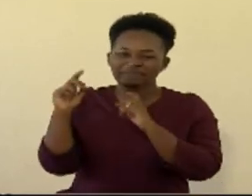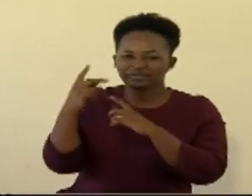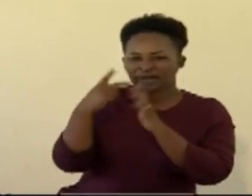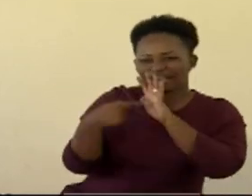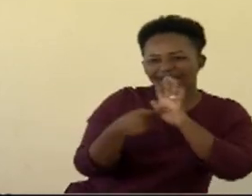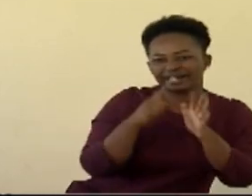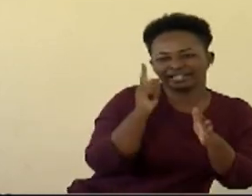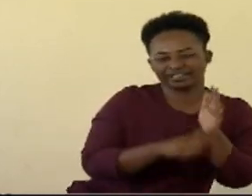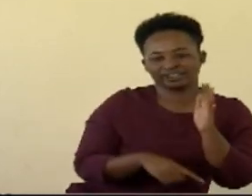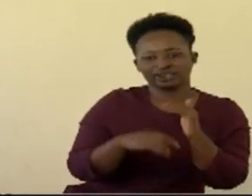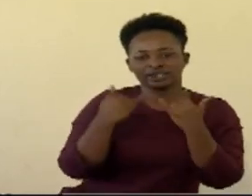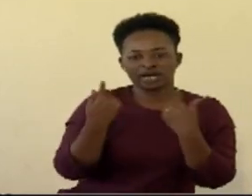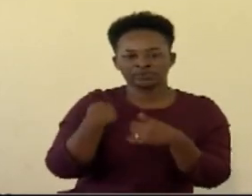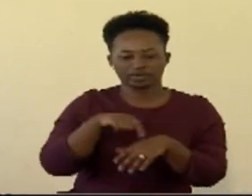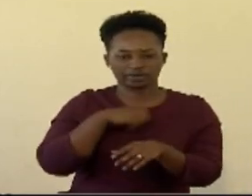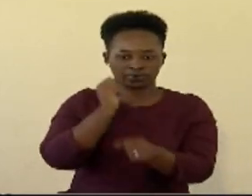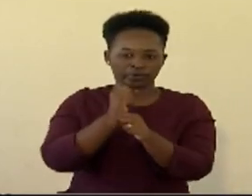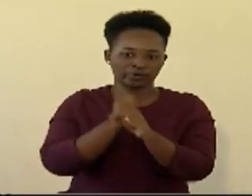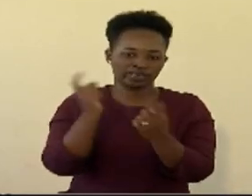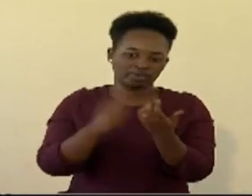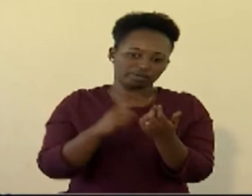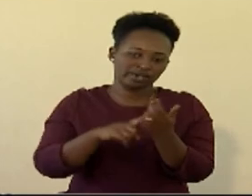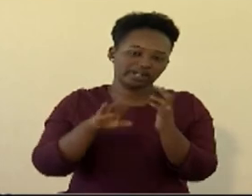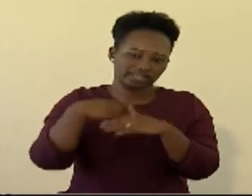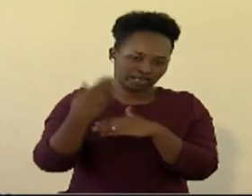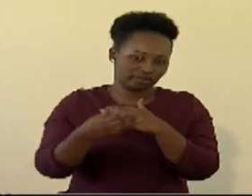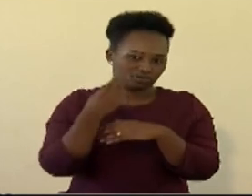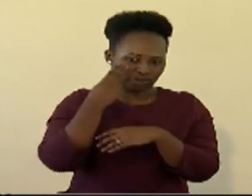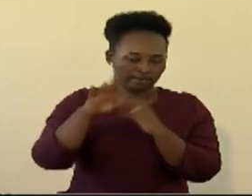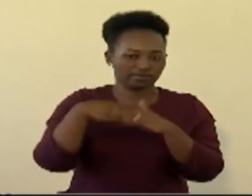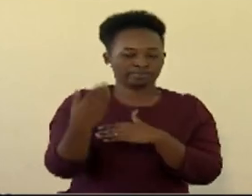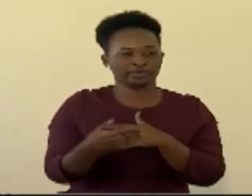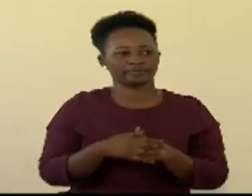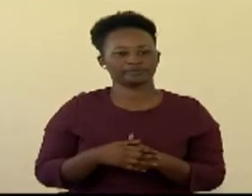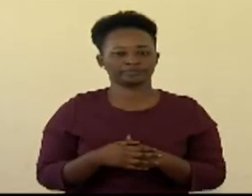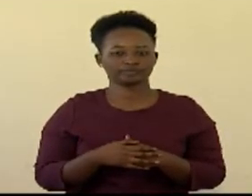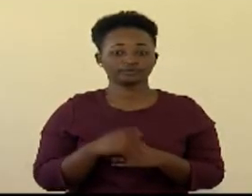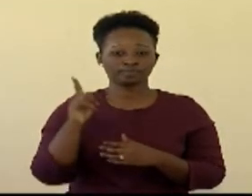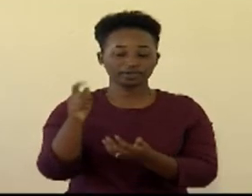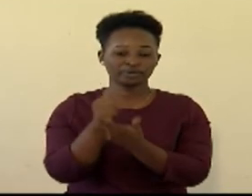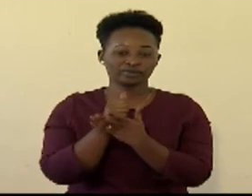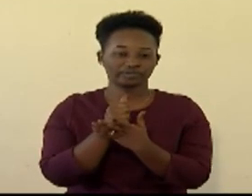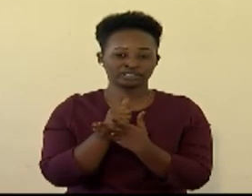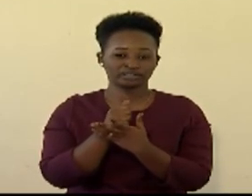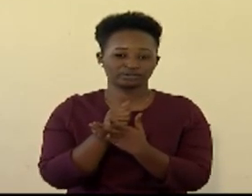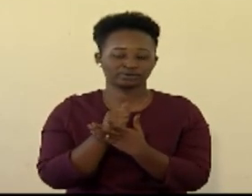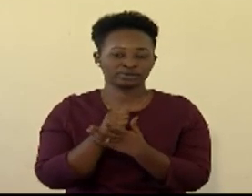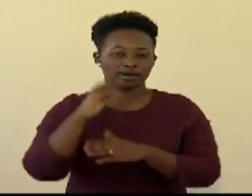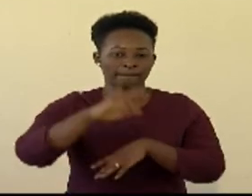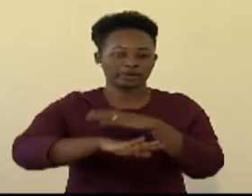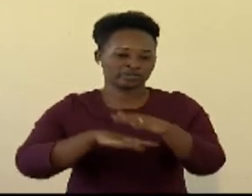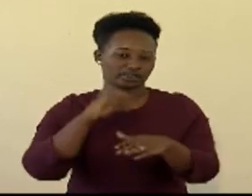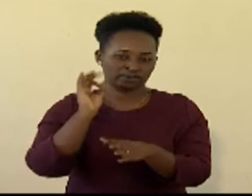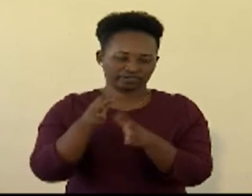Now, let's first do with the calculation and then that can come afterwards. Which takes us to the process of